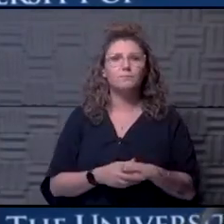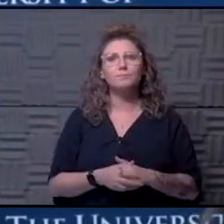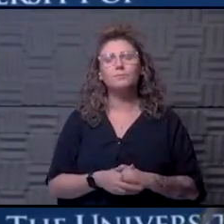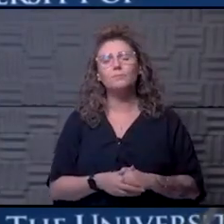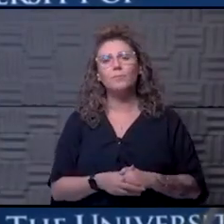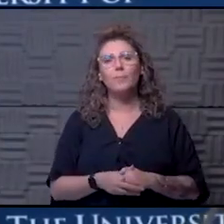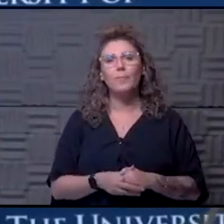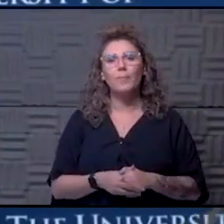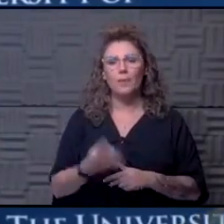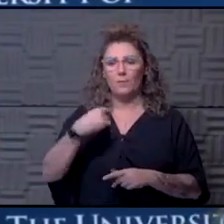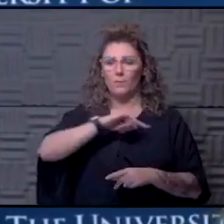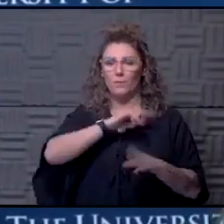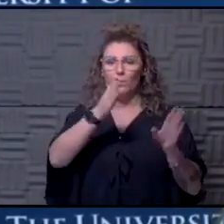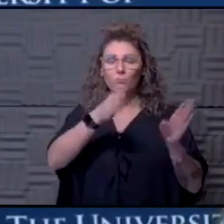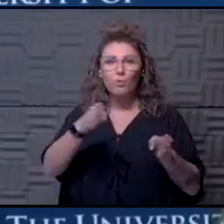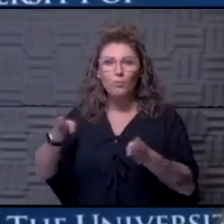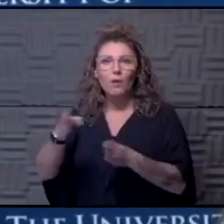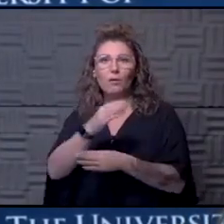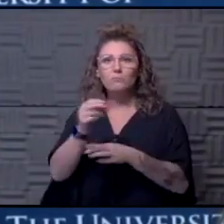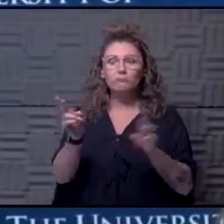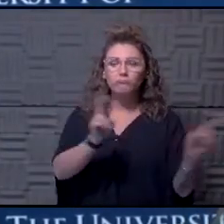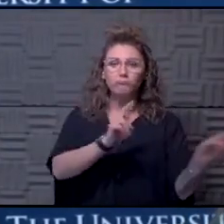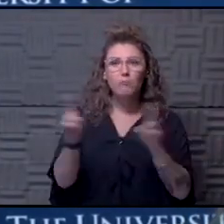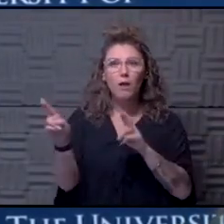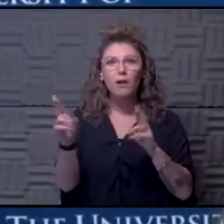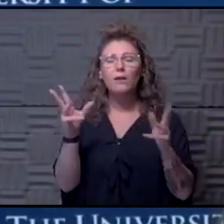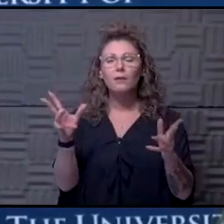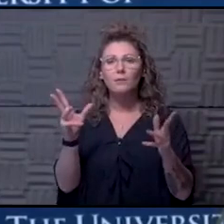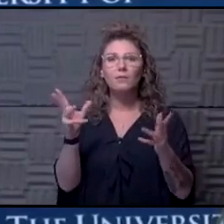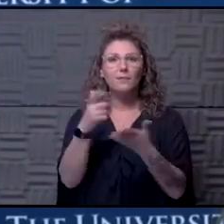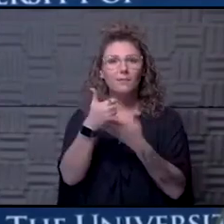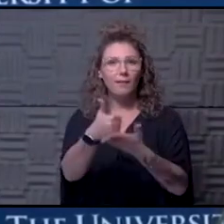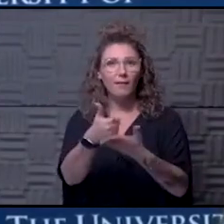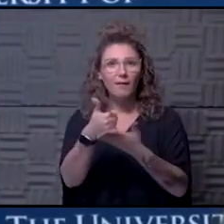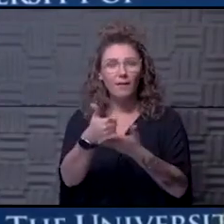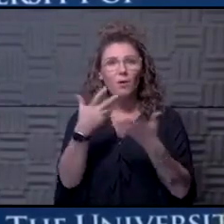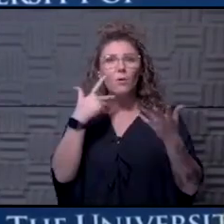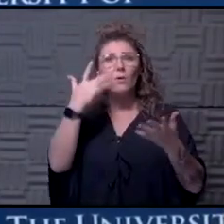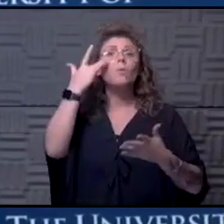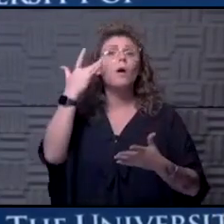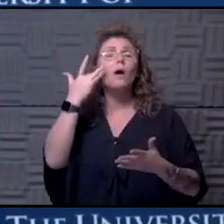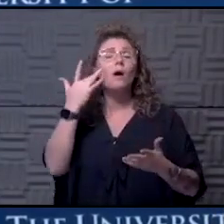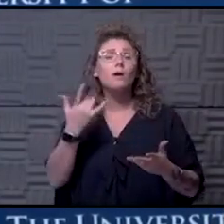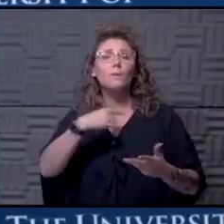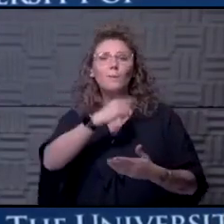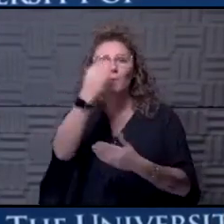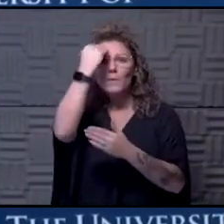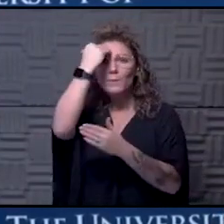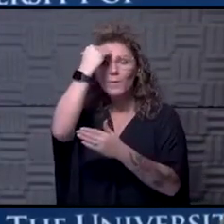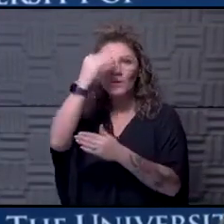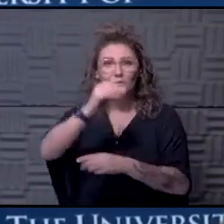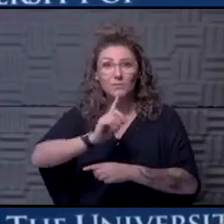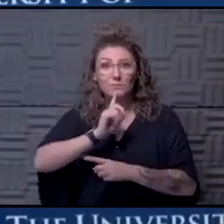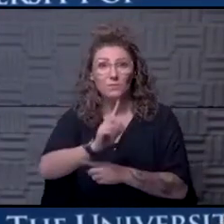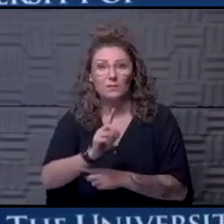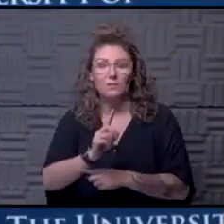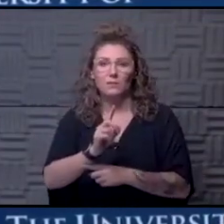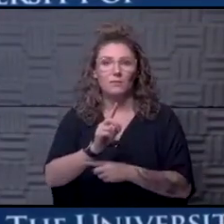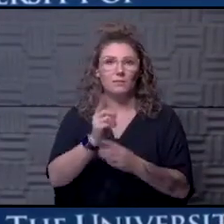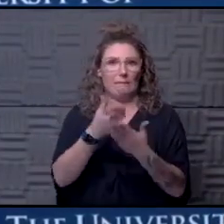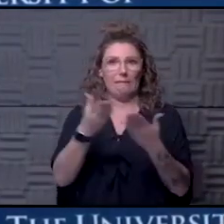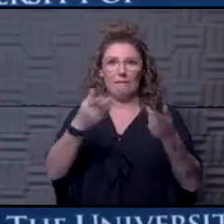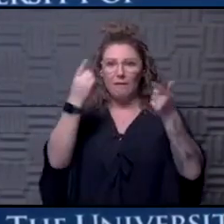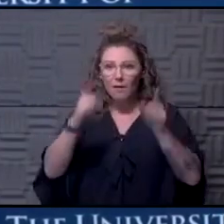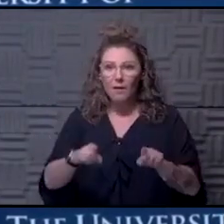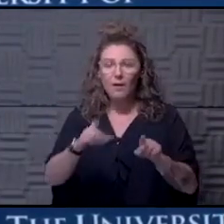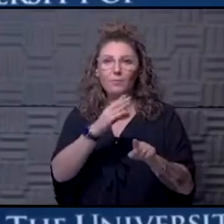preparing and, and ready to, to help because we know that this is really a real, this is a real thing